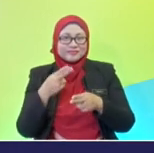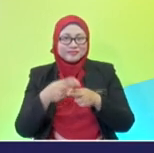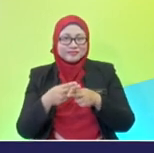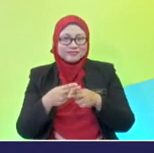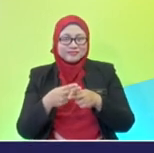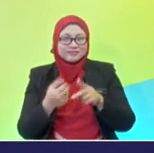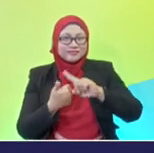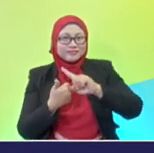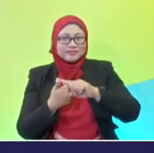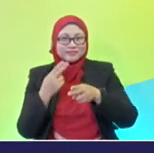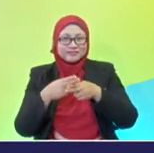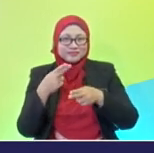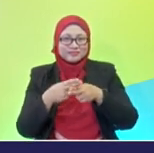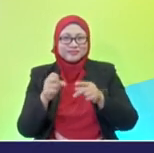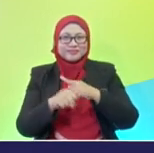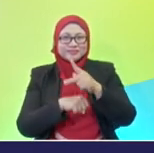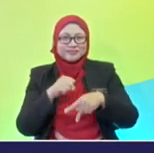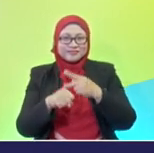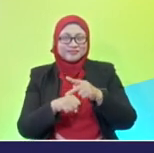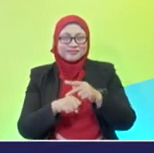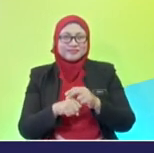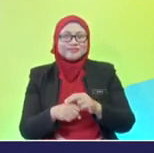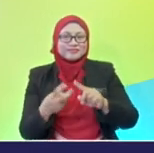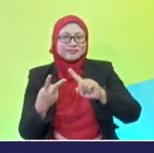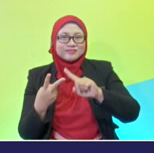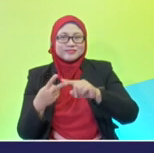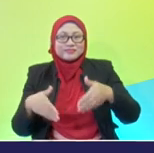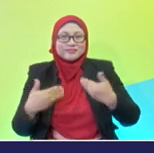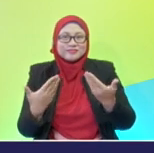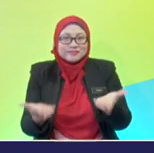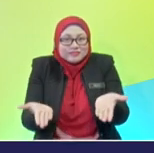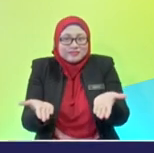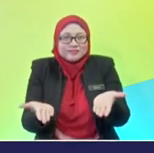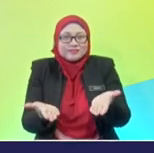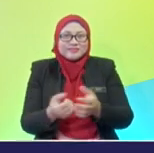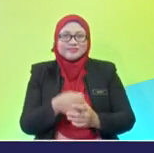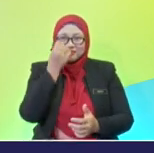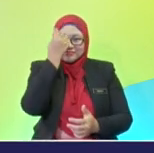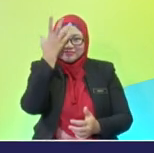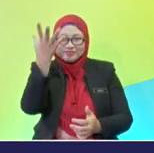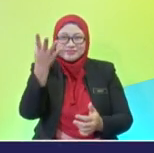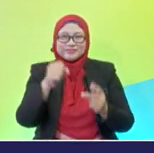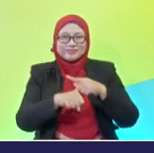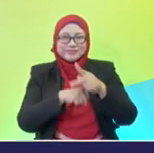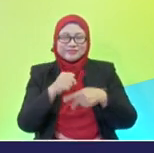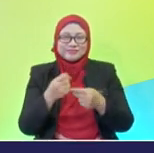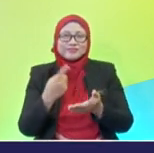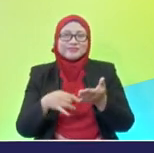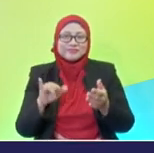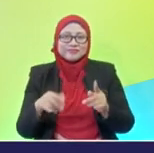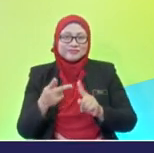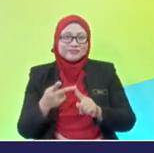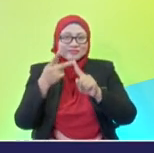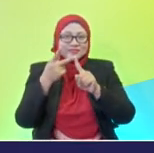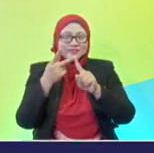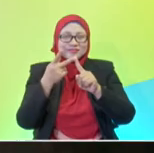Okay, what is the name of your planet? Second, how would you describe your planet? And the third one, what is special about your planet,